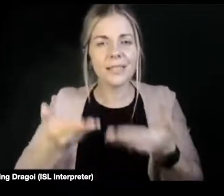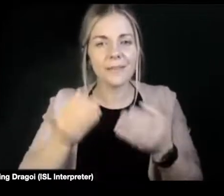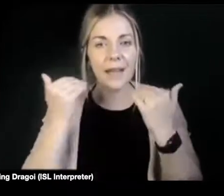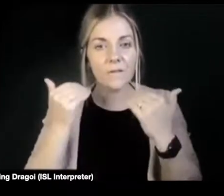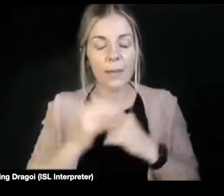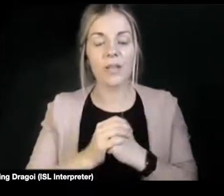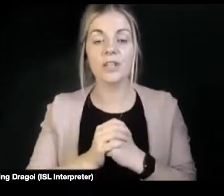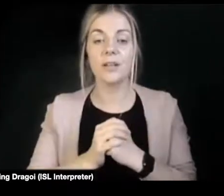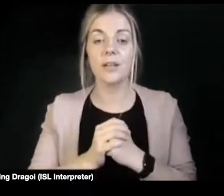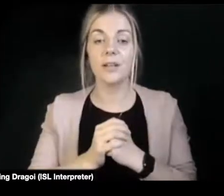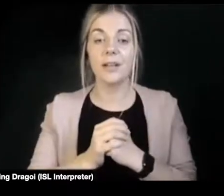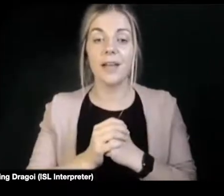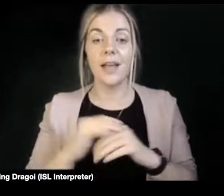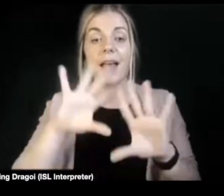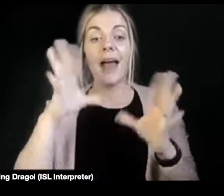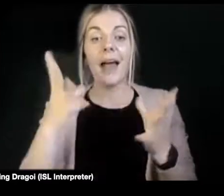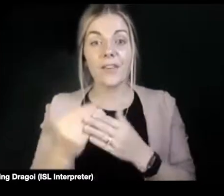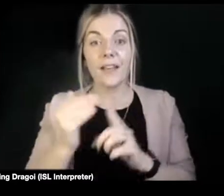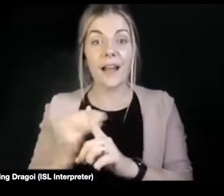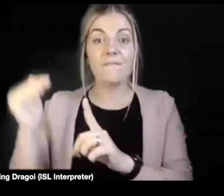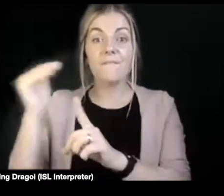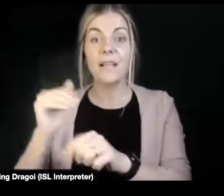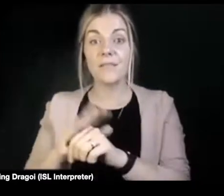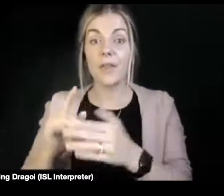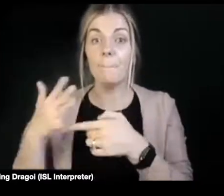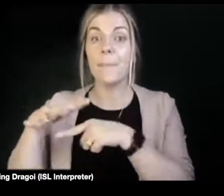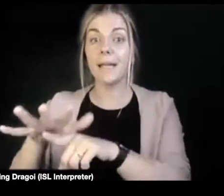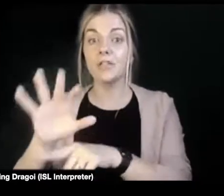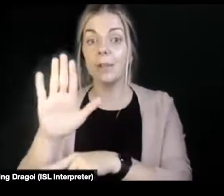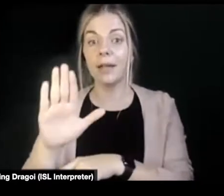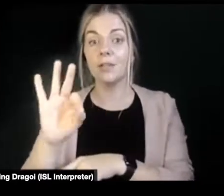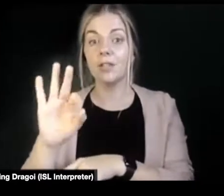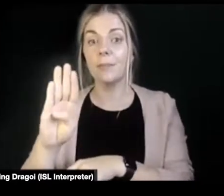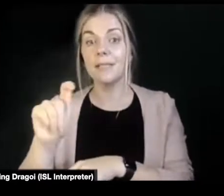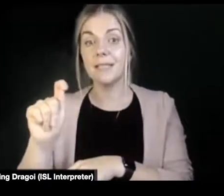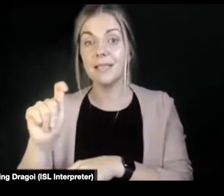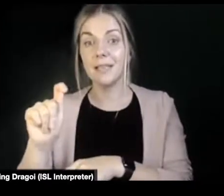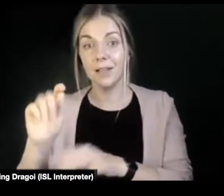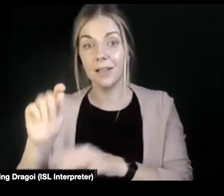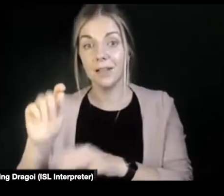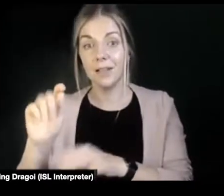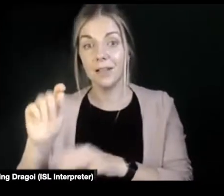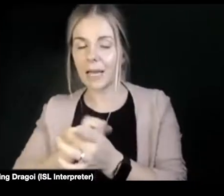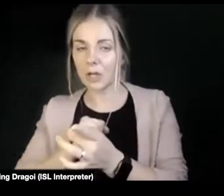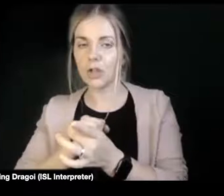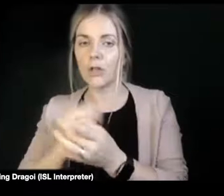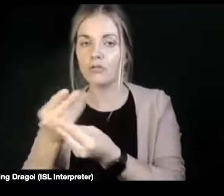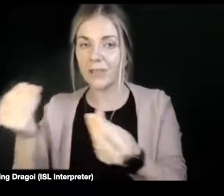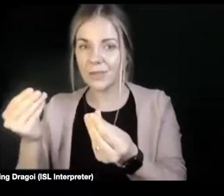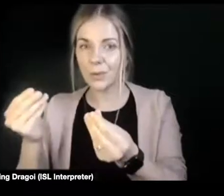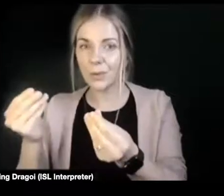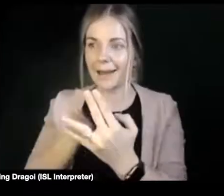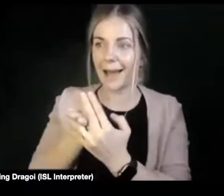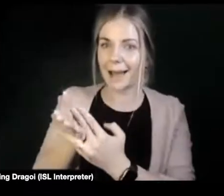mainstream LGBT community. It's just about making sure the resources are equalized for the disabled members of the LGBT community and therefore